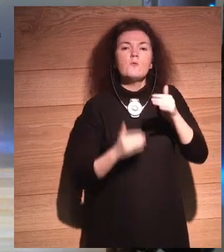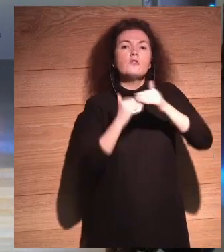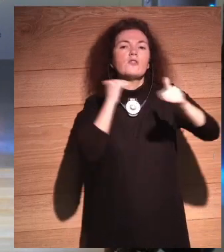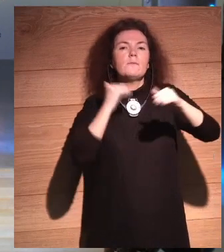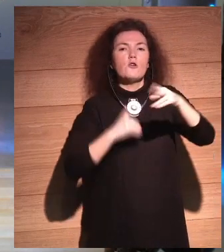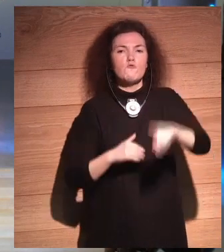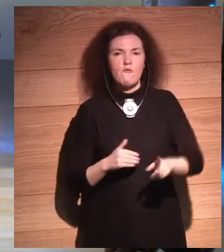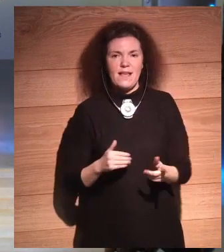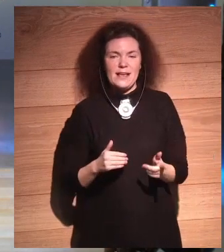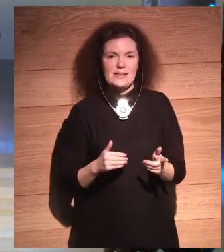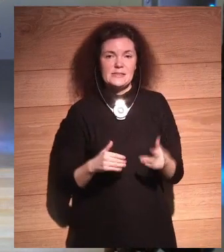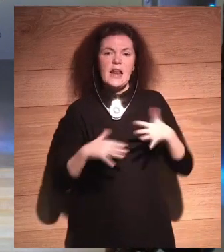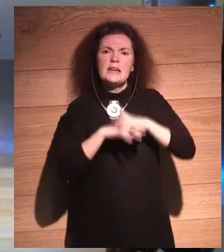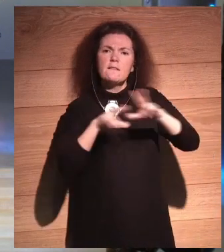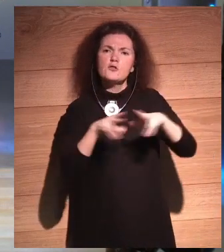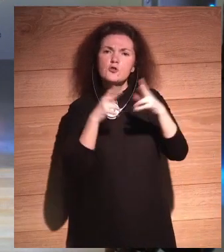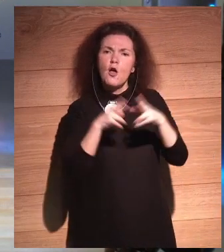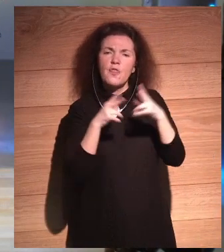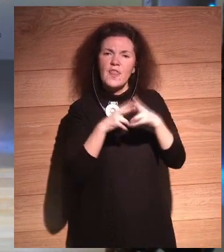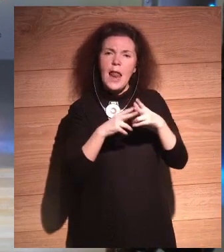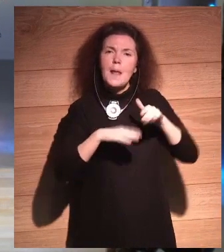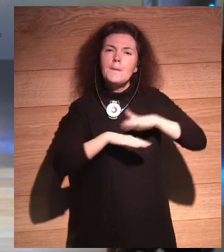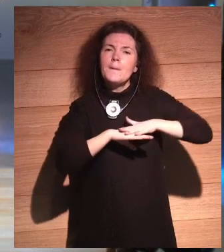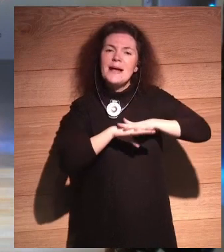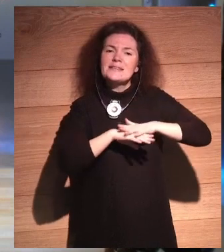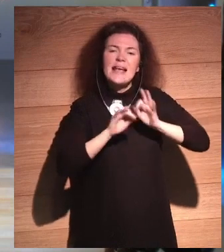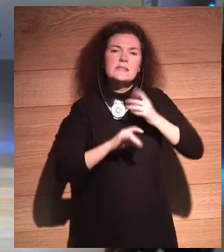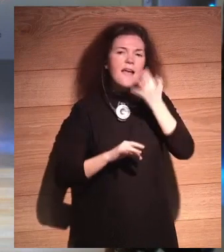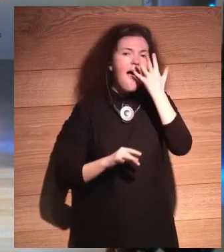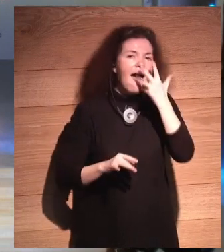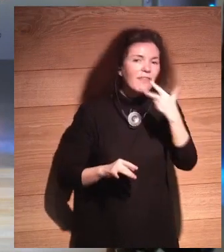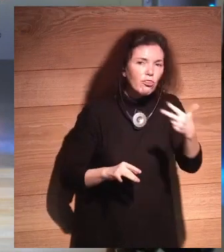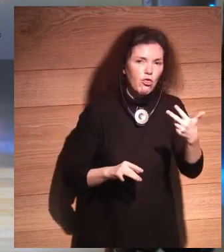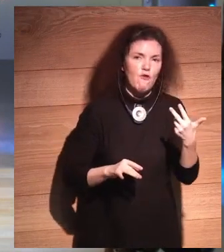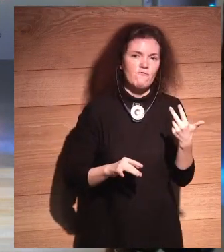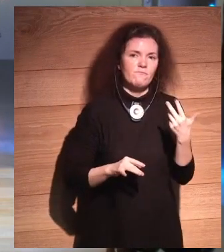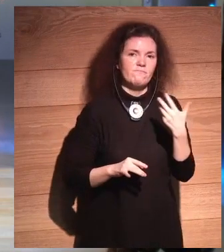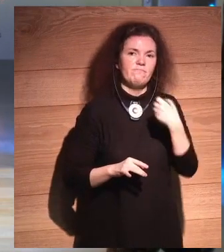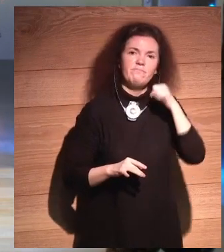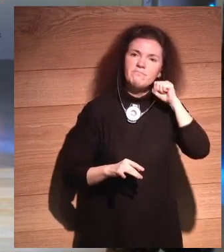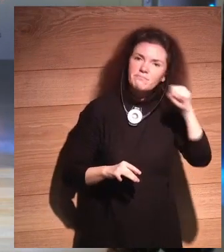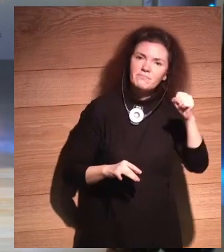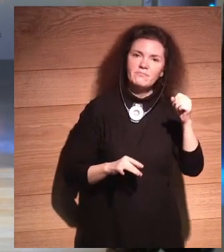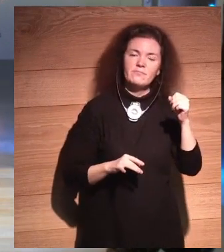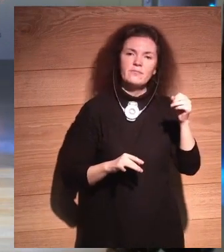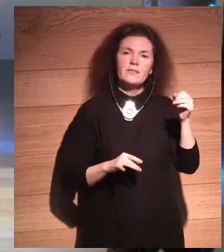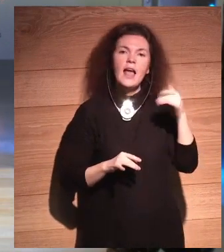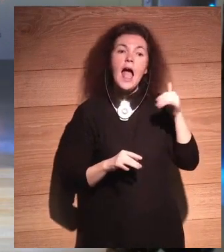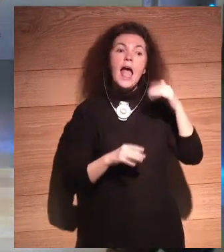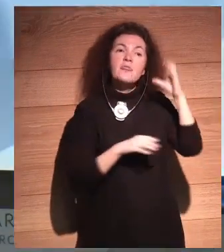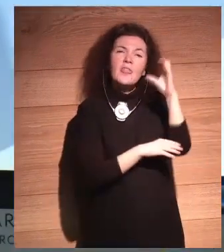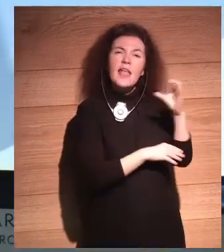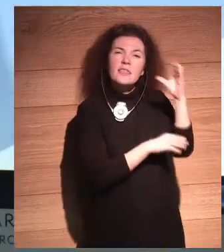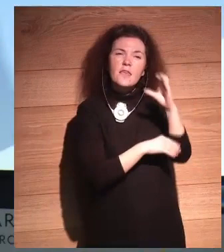built on addiction. Social media companies have hundreds of neuroscientists trying to figure out how to keep you there.